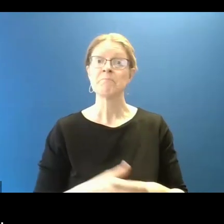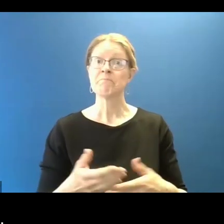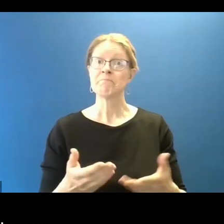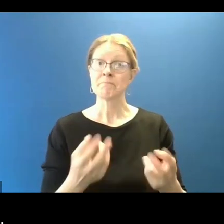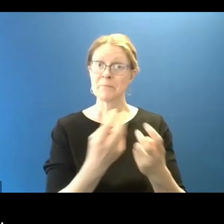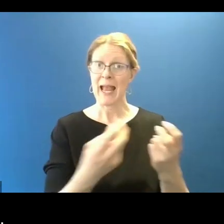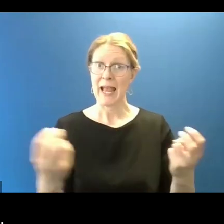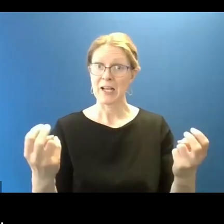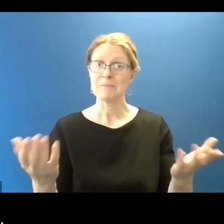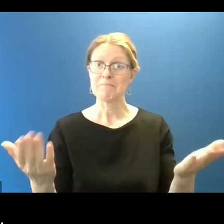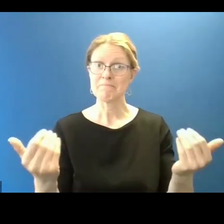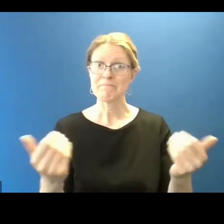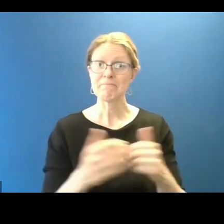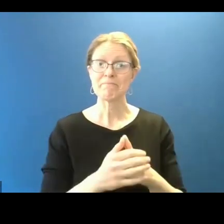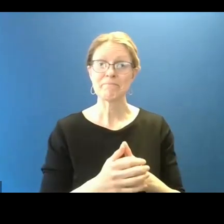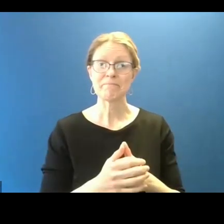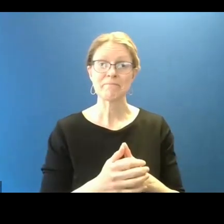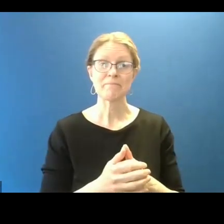and get started.